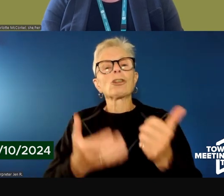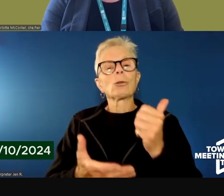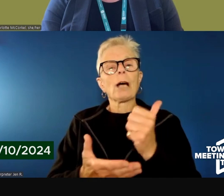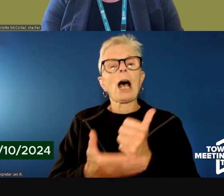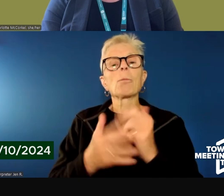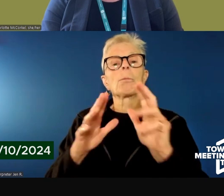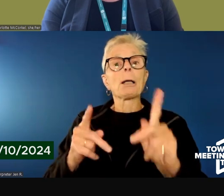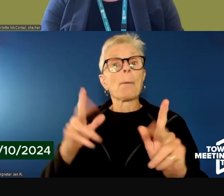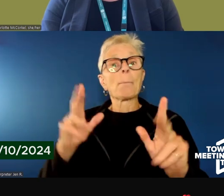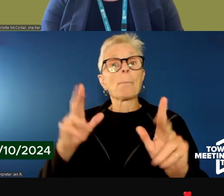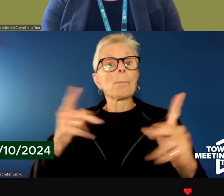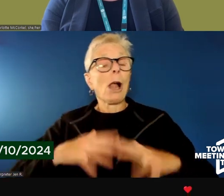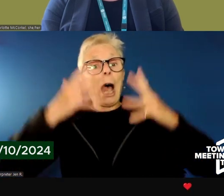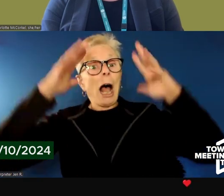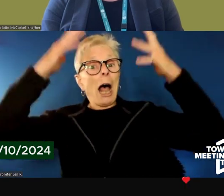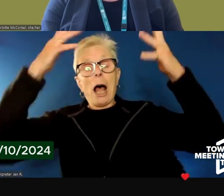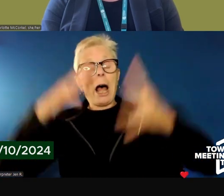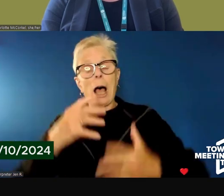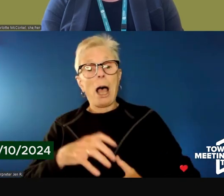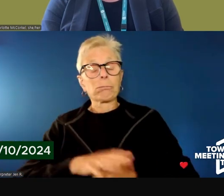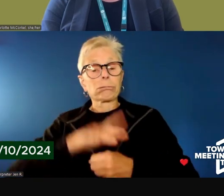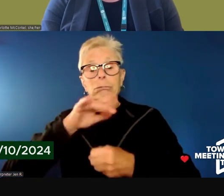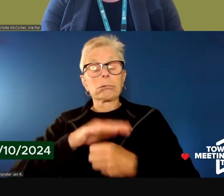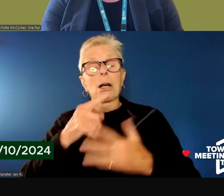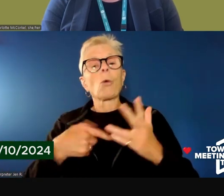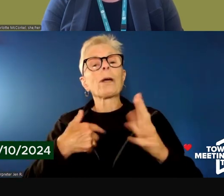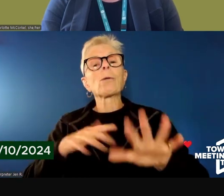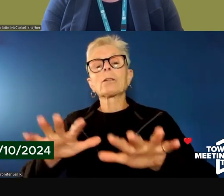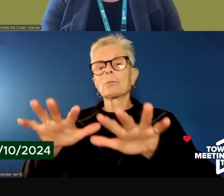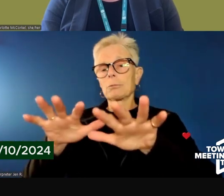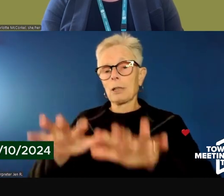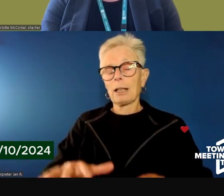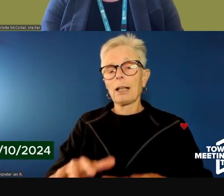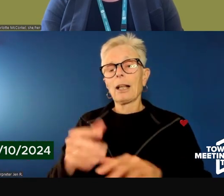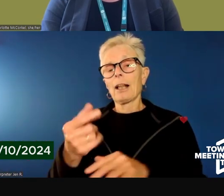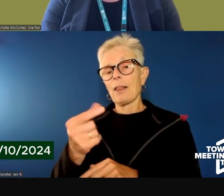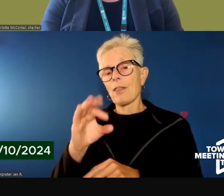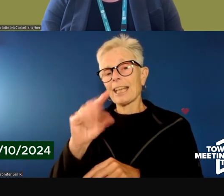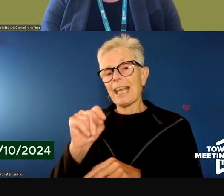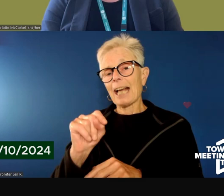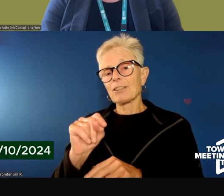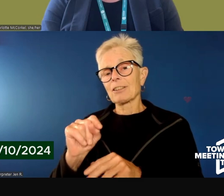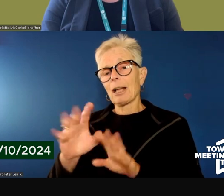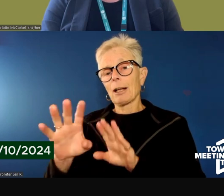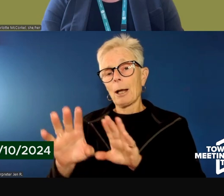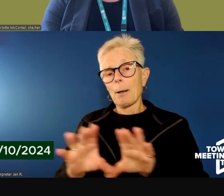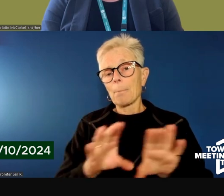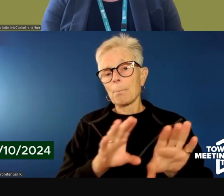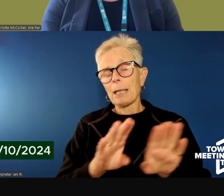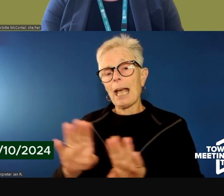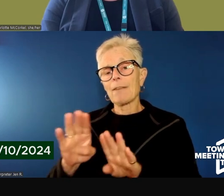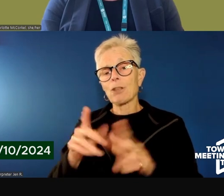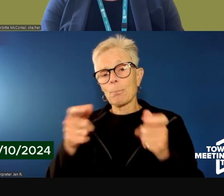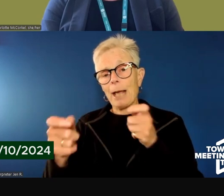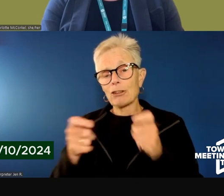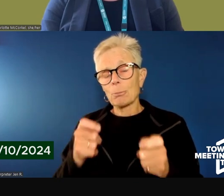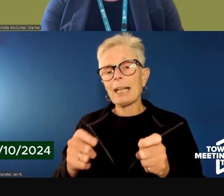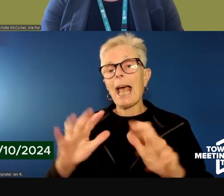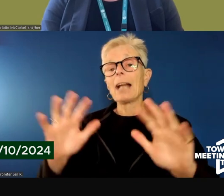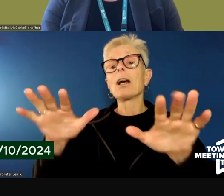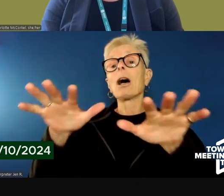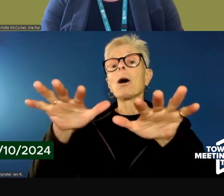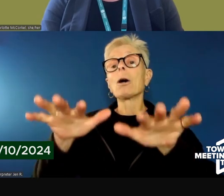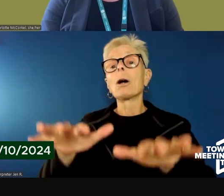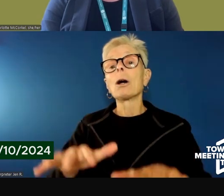our guest behavior management and behavior de-escalation is going to be